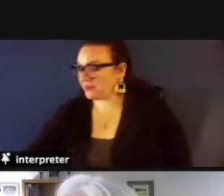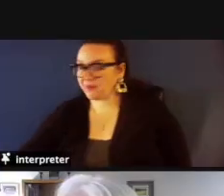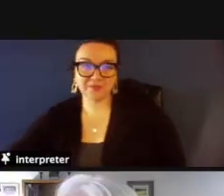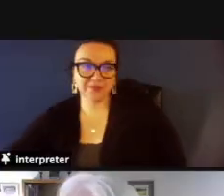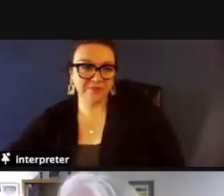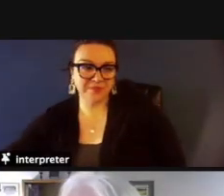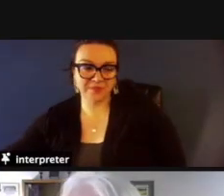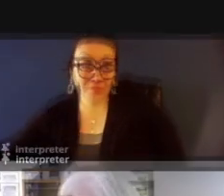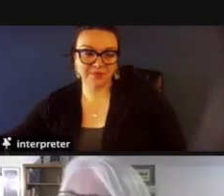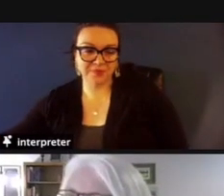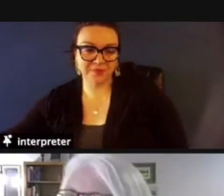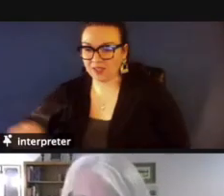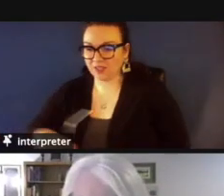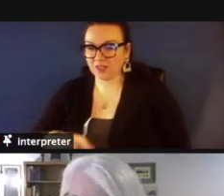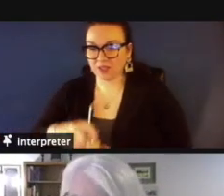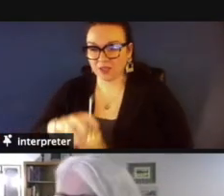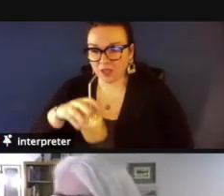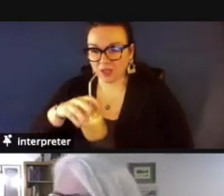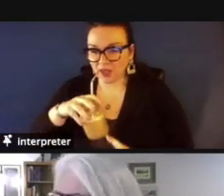christian